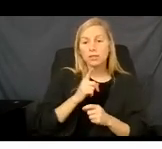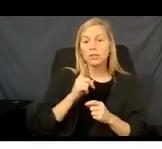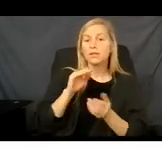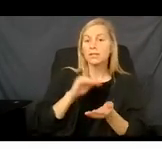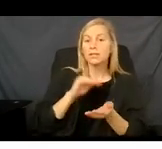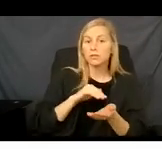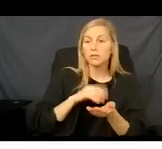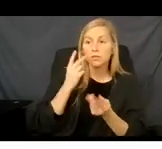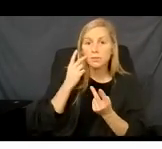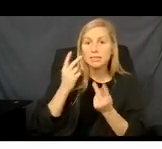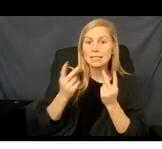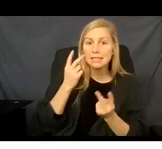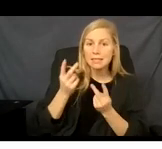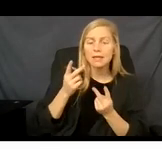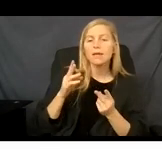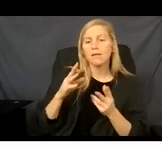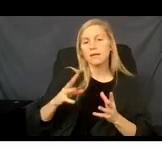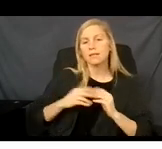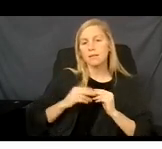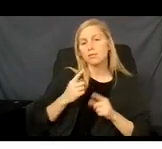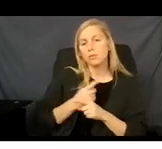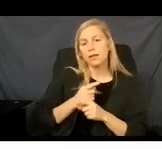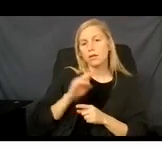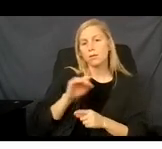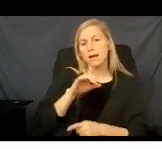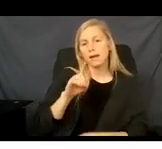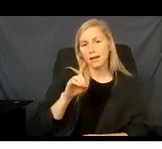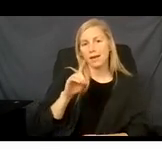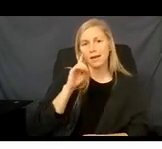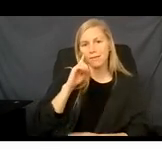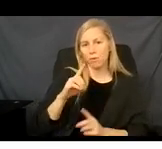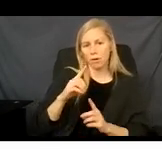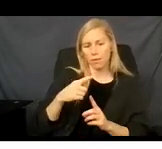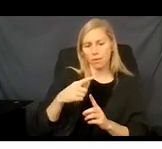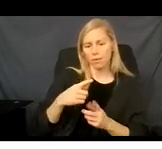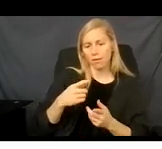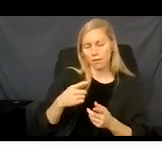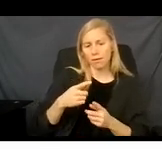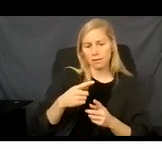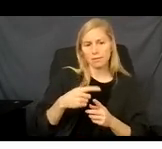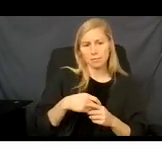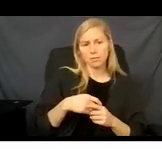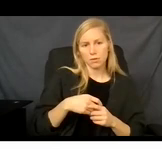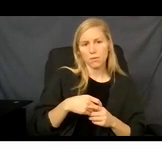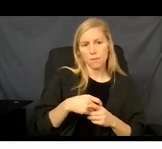are seeing accept regular Medicaid for the month of fee-for-service coverage.